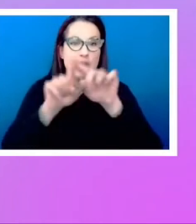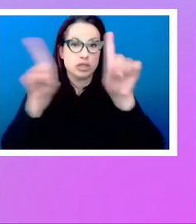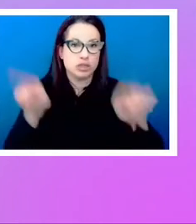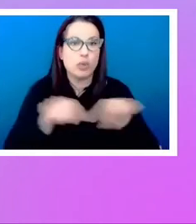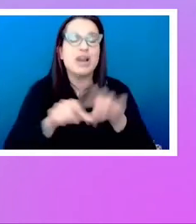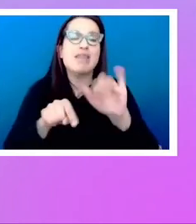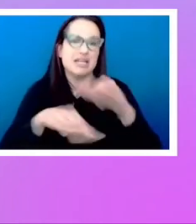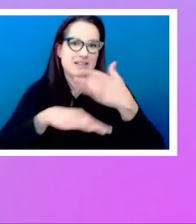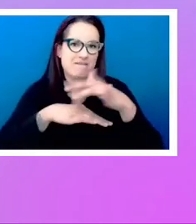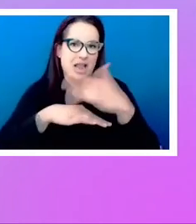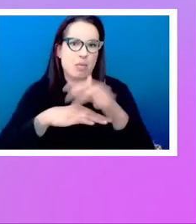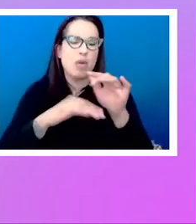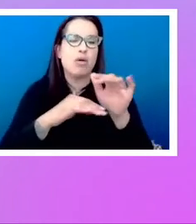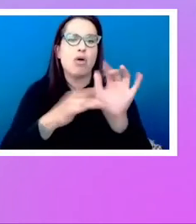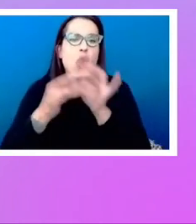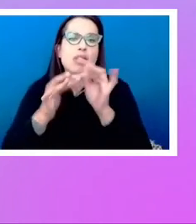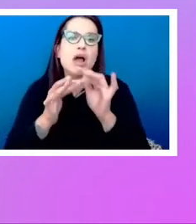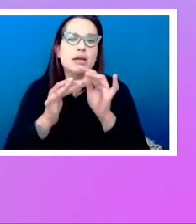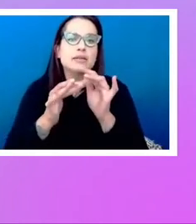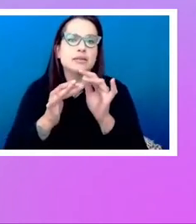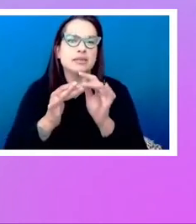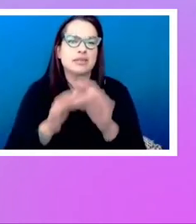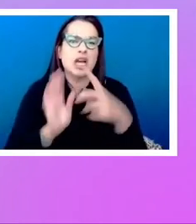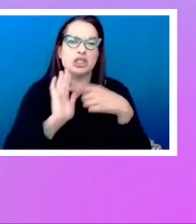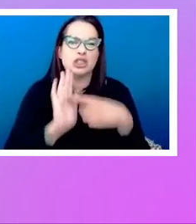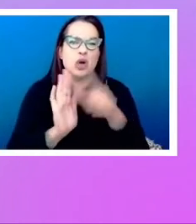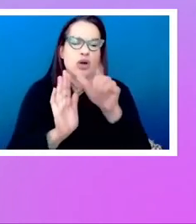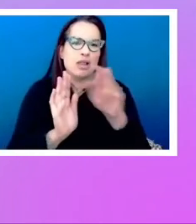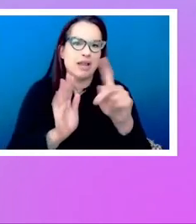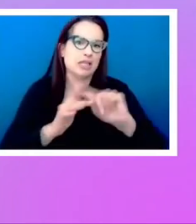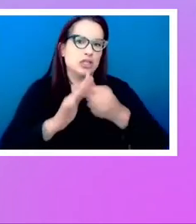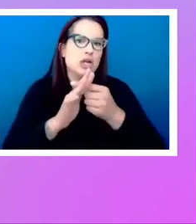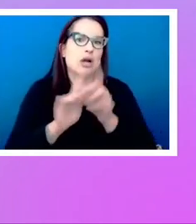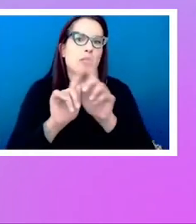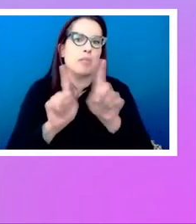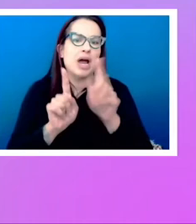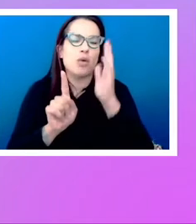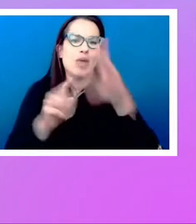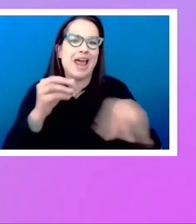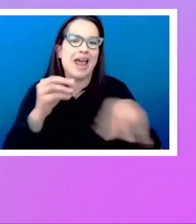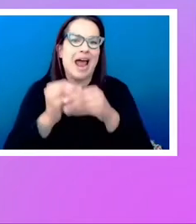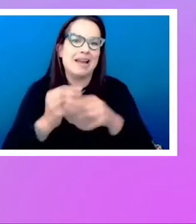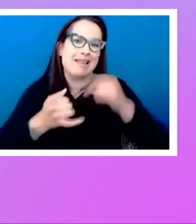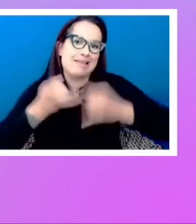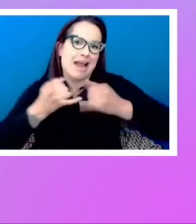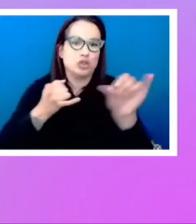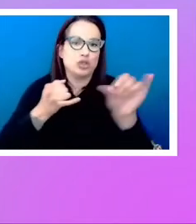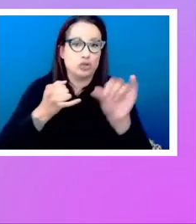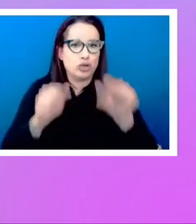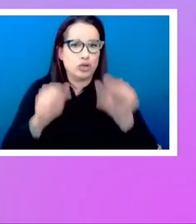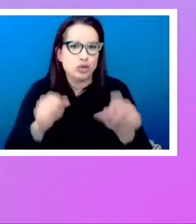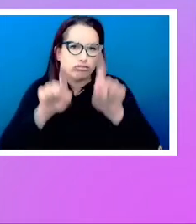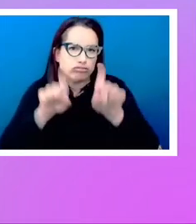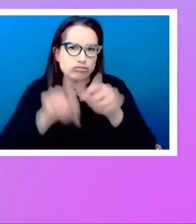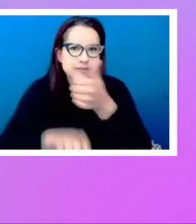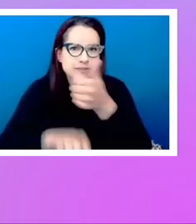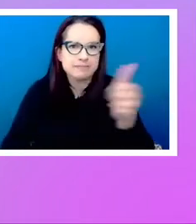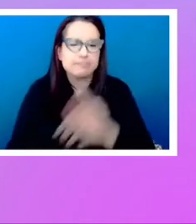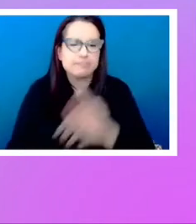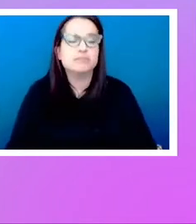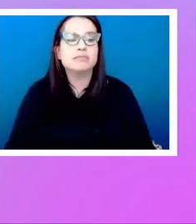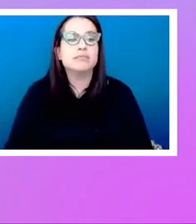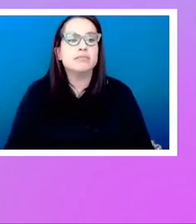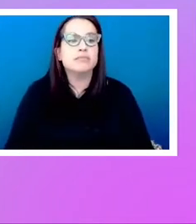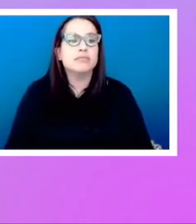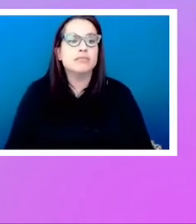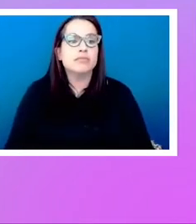online. And I showed the link at the beginning, I'll put it on my slide at the end. So you can go and play with these demos. Of course, we